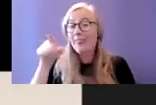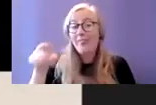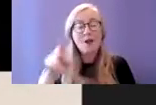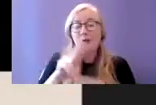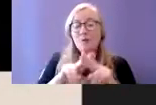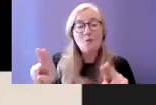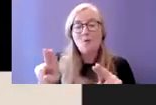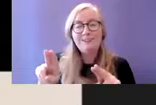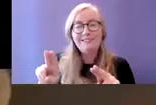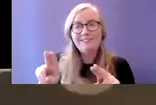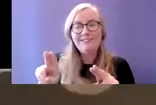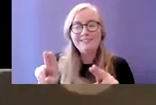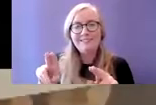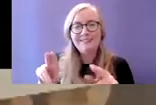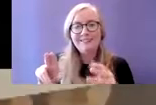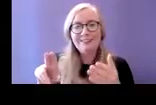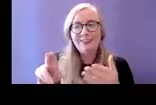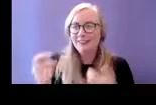addict world would